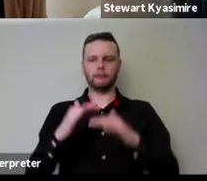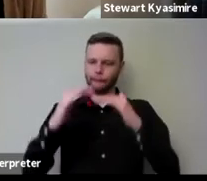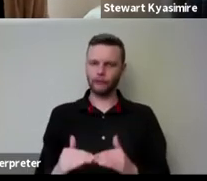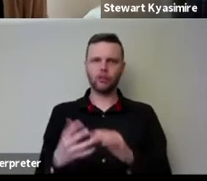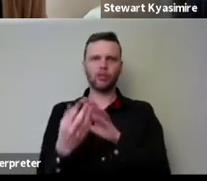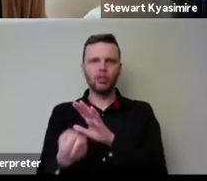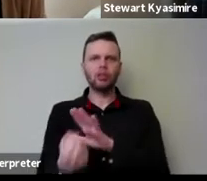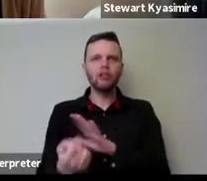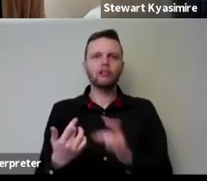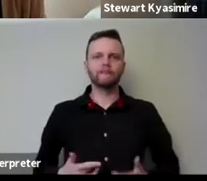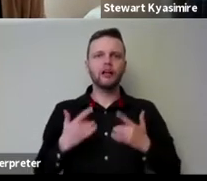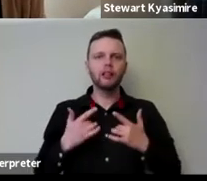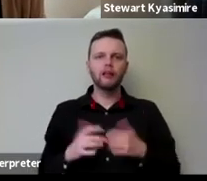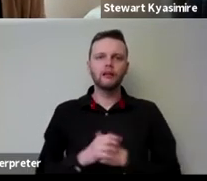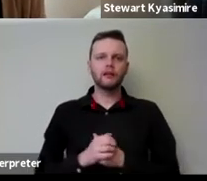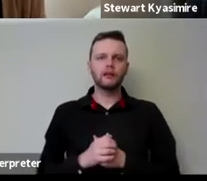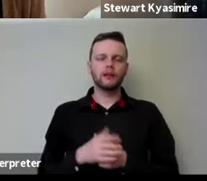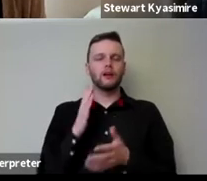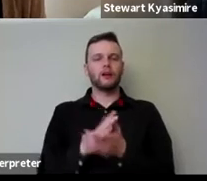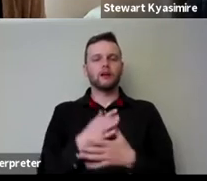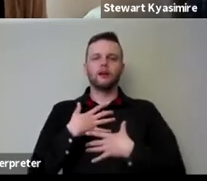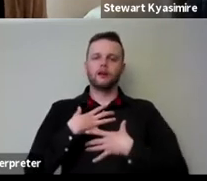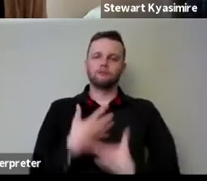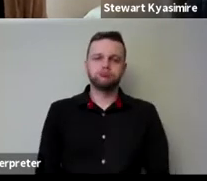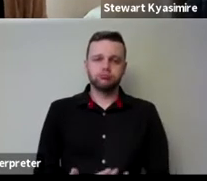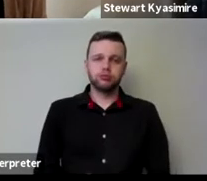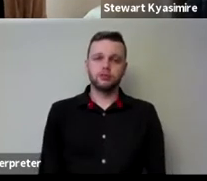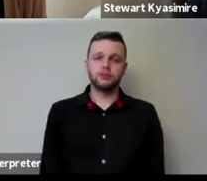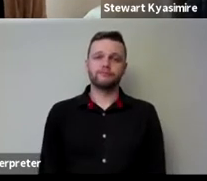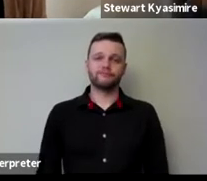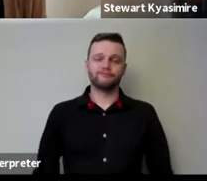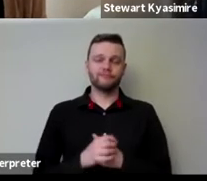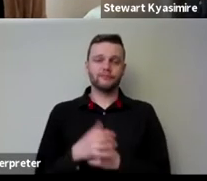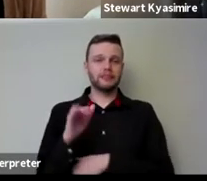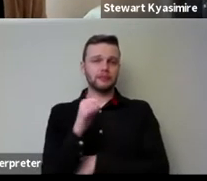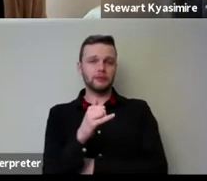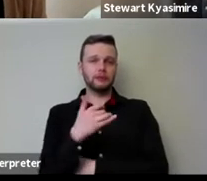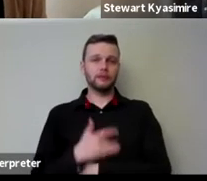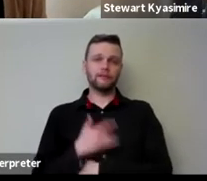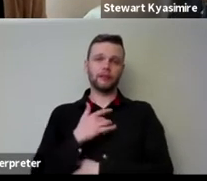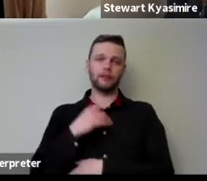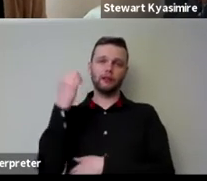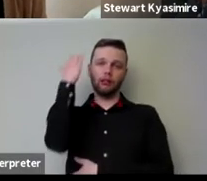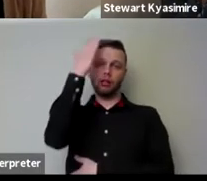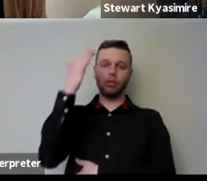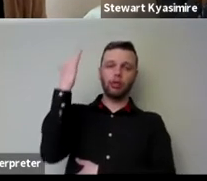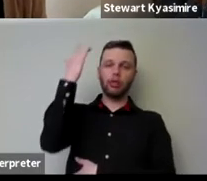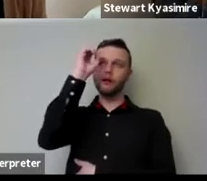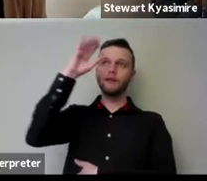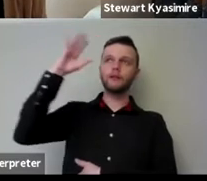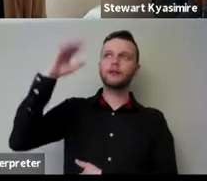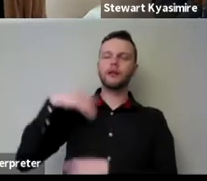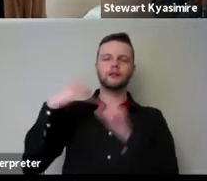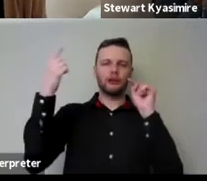time and it's exhausting and sometimes i fantasize with friends about a reverse